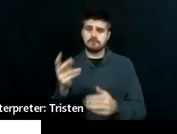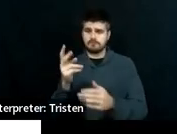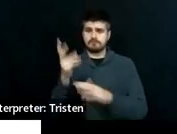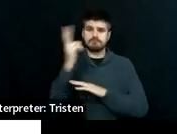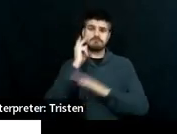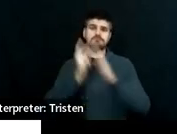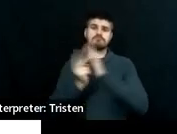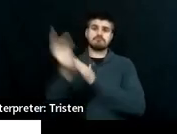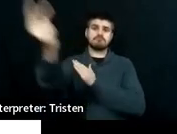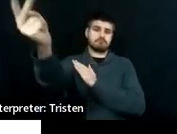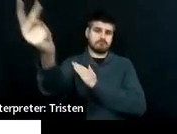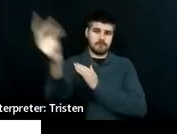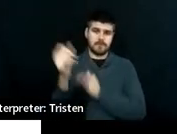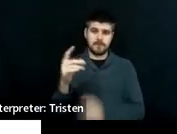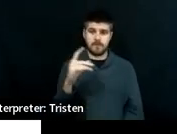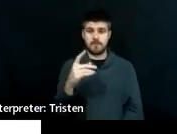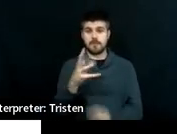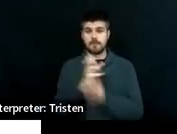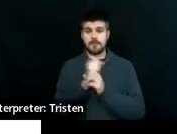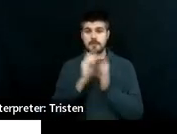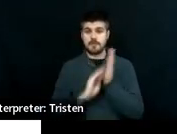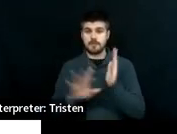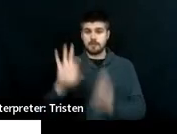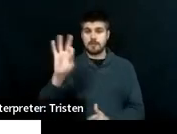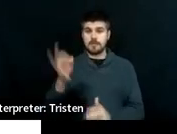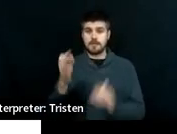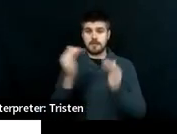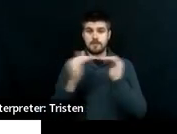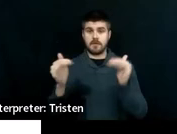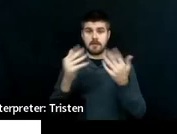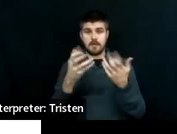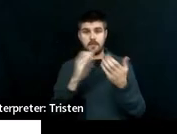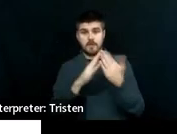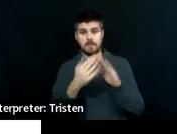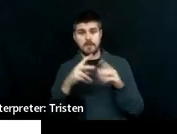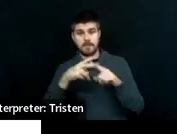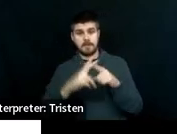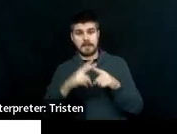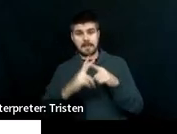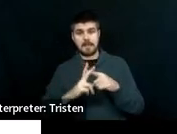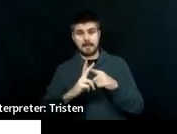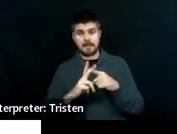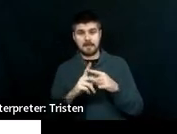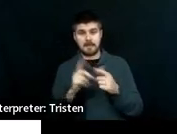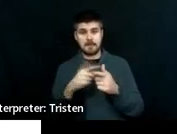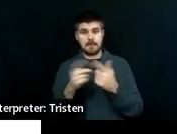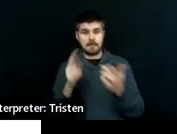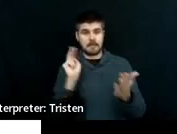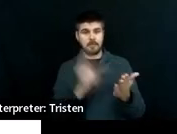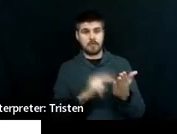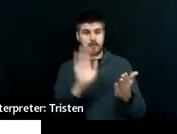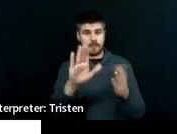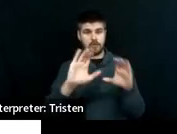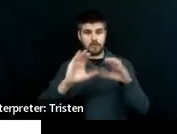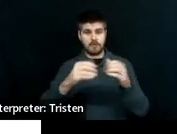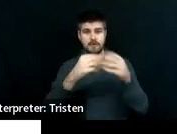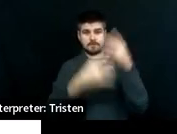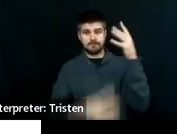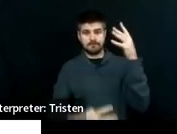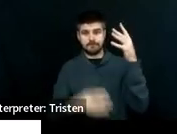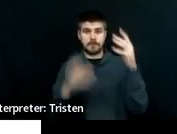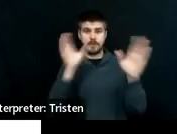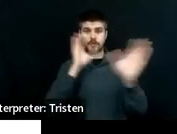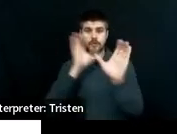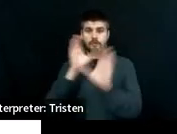student as a ninth grader and they want to be an auto mechanic, then you look in your course catalog and look for electives